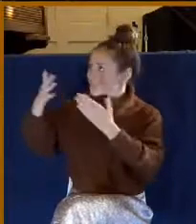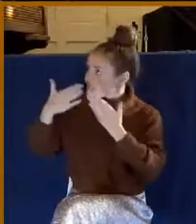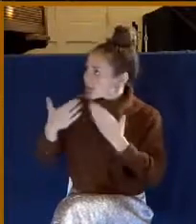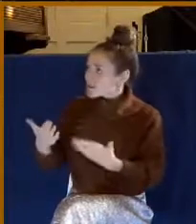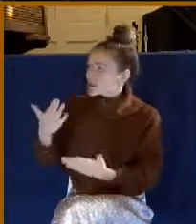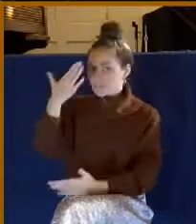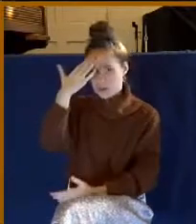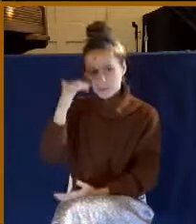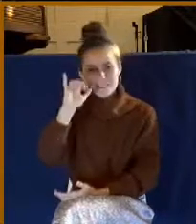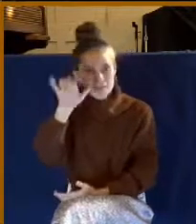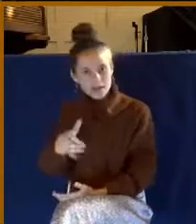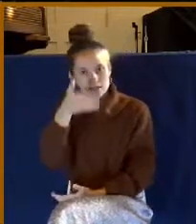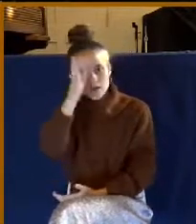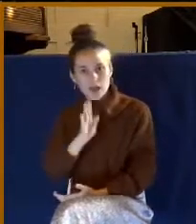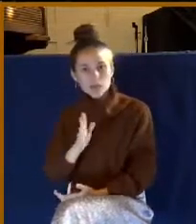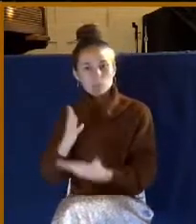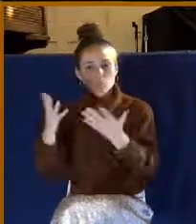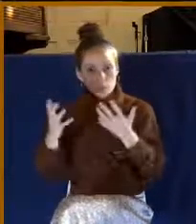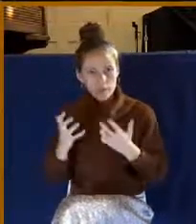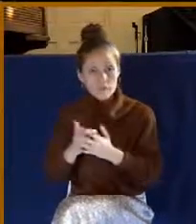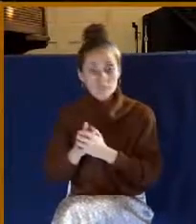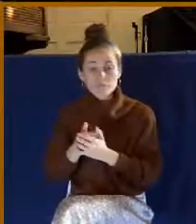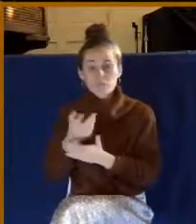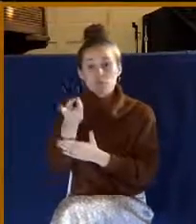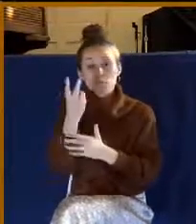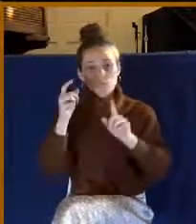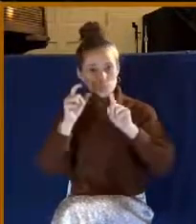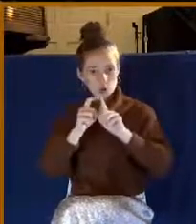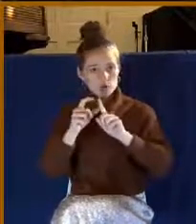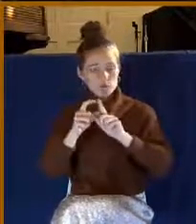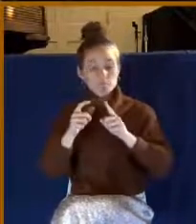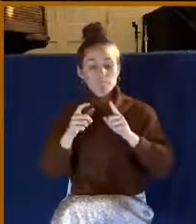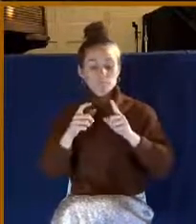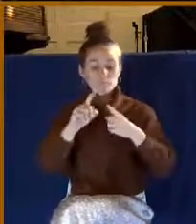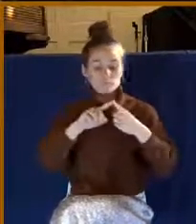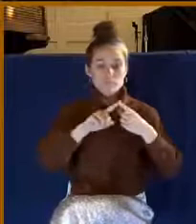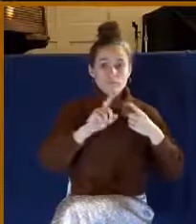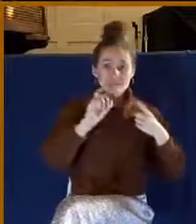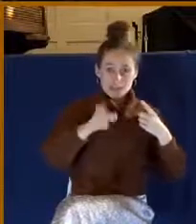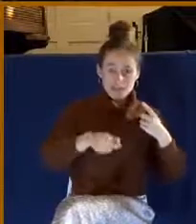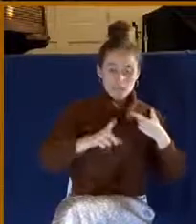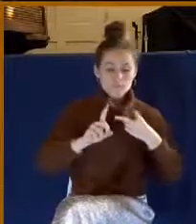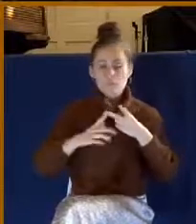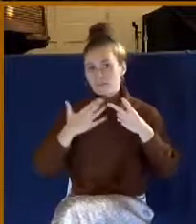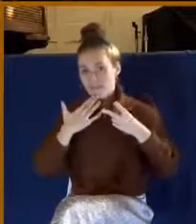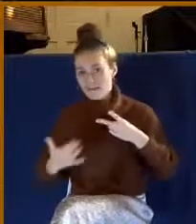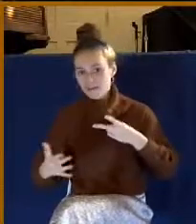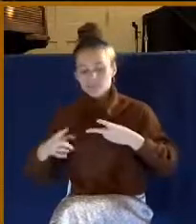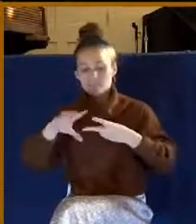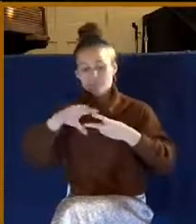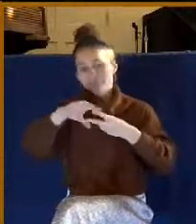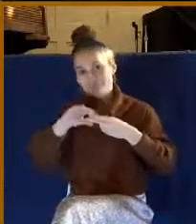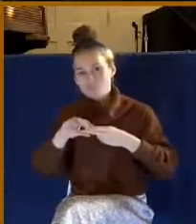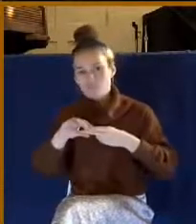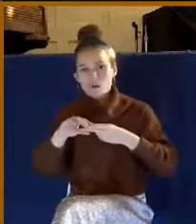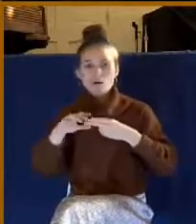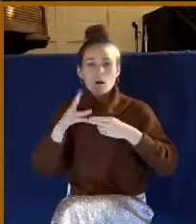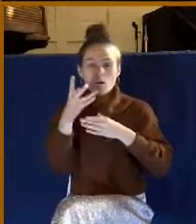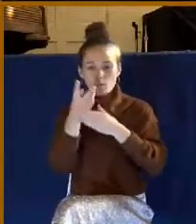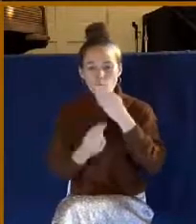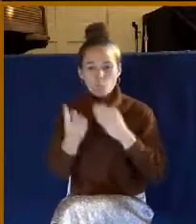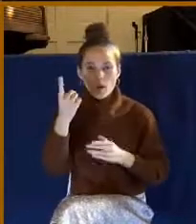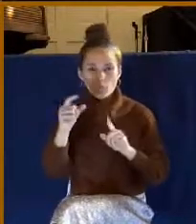of God. Now, the two words, give thanks, is actually one word in the Greek, and it's the word eucharisteo,